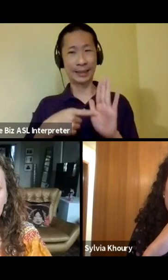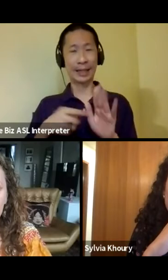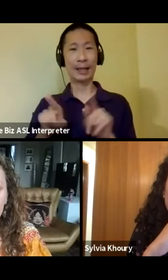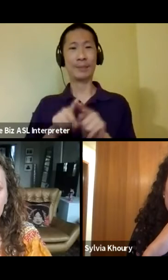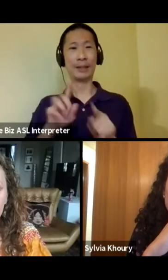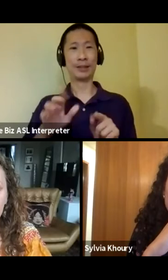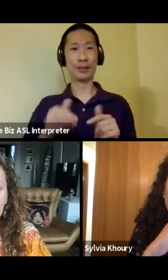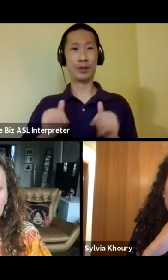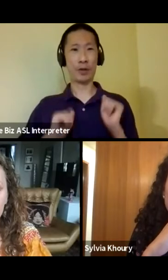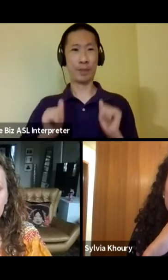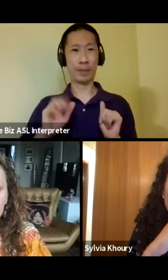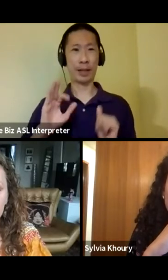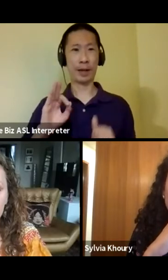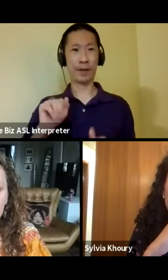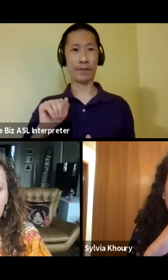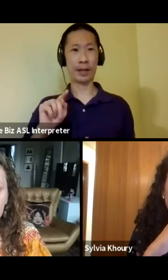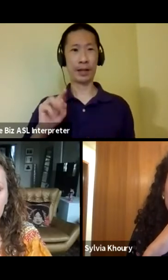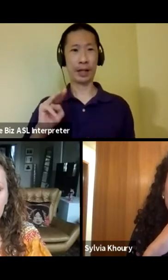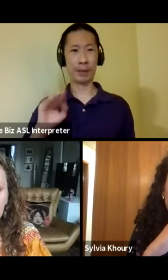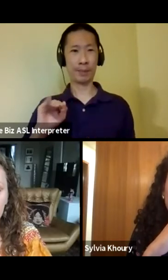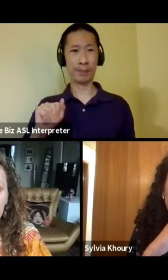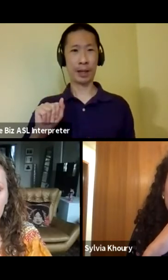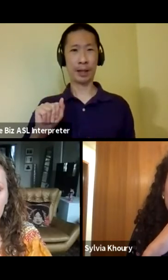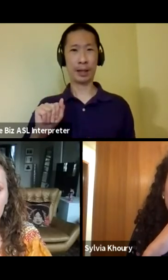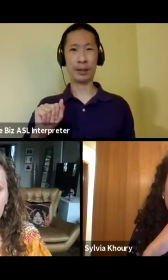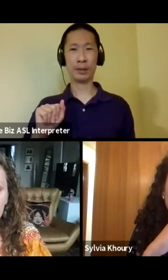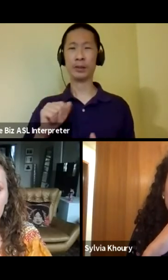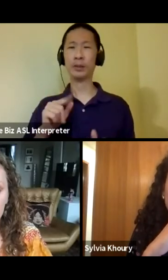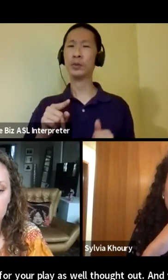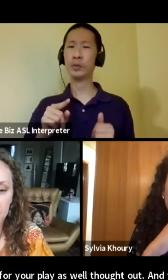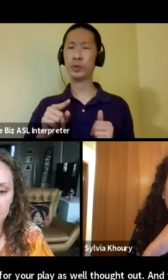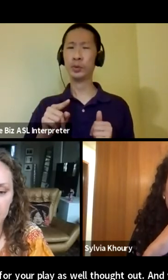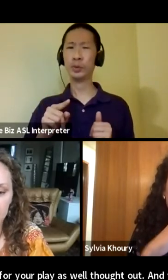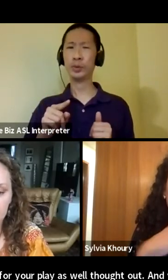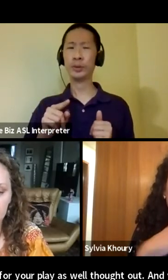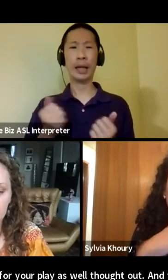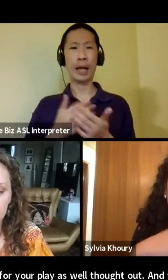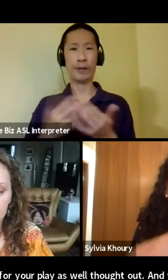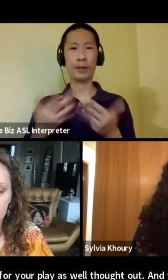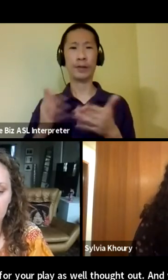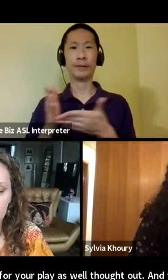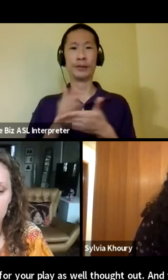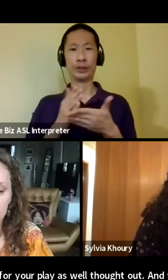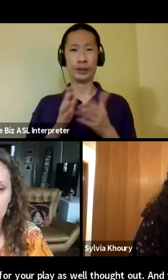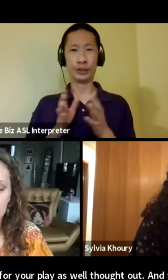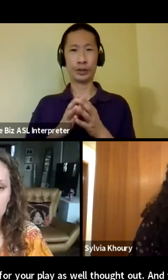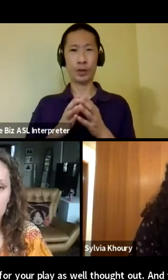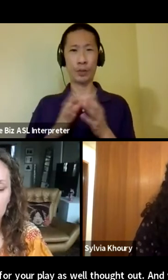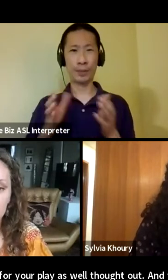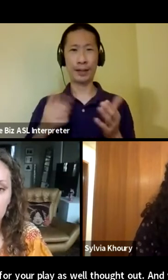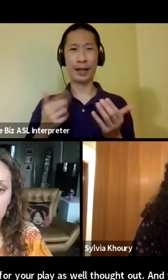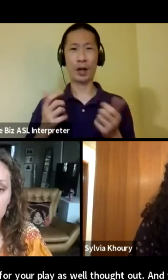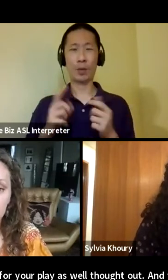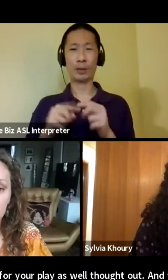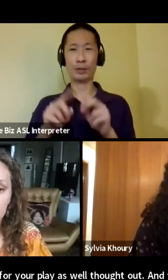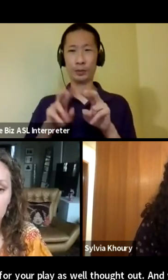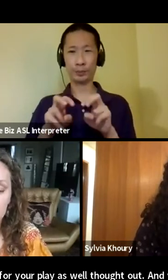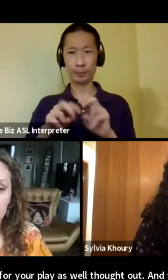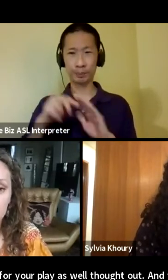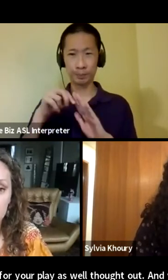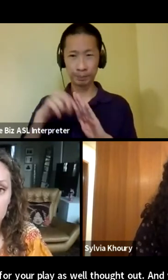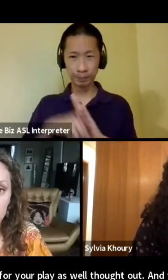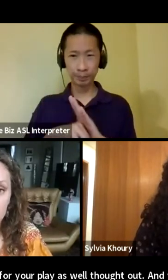as well, Fatma. And you, you brought up, you've been, everyone's been sharing so much, so much that I want to dig into, um,